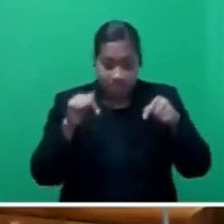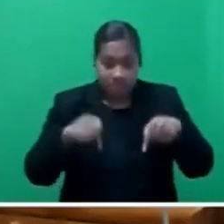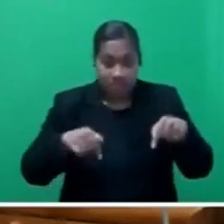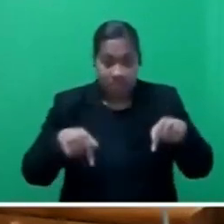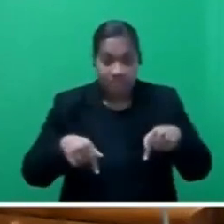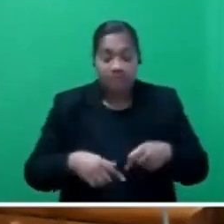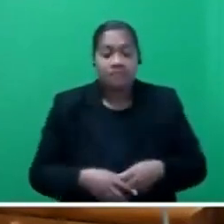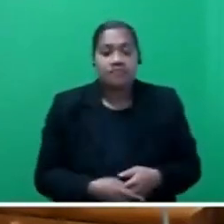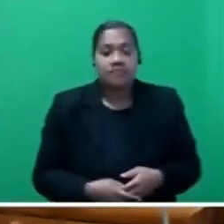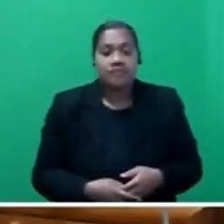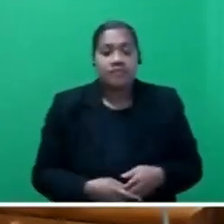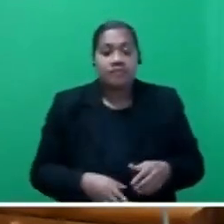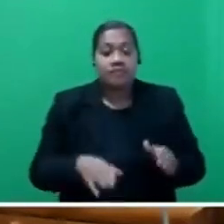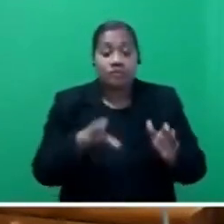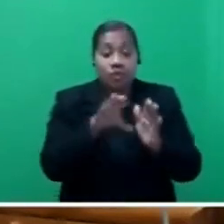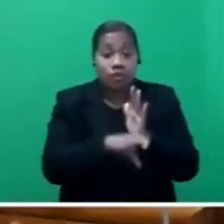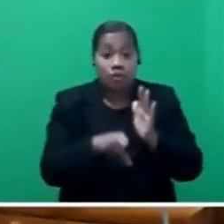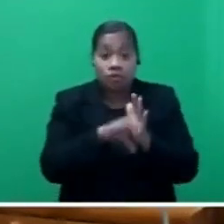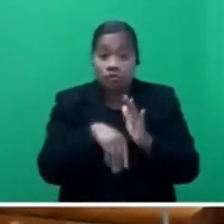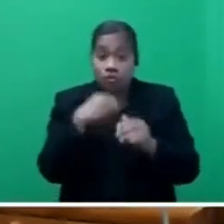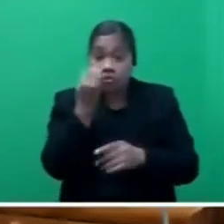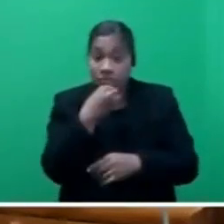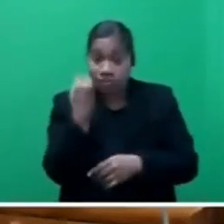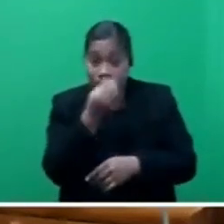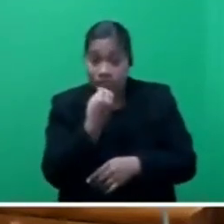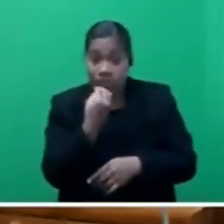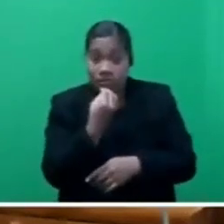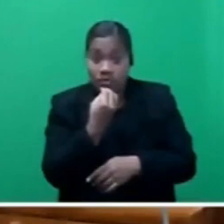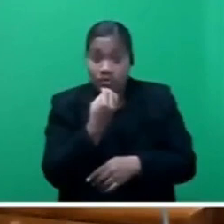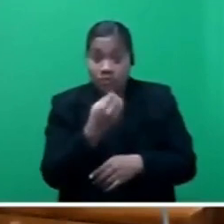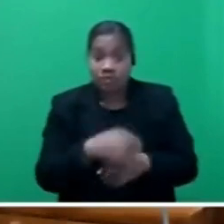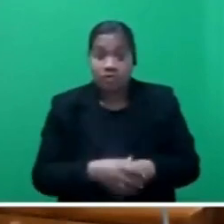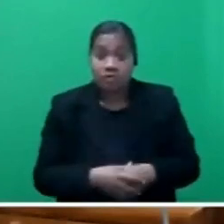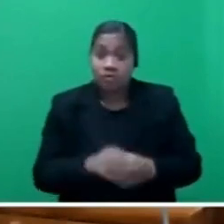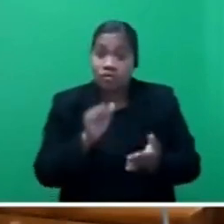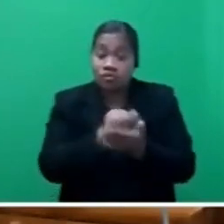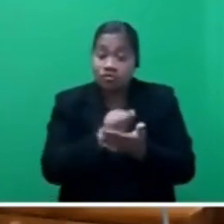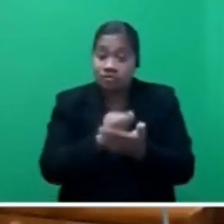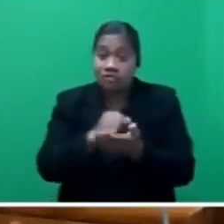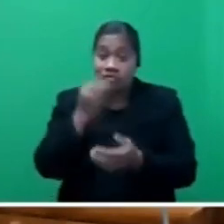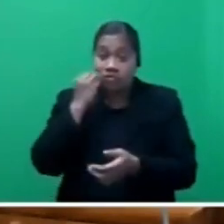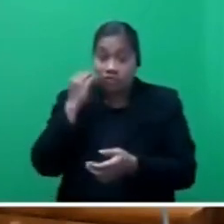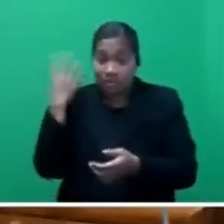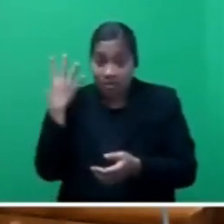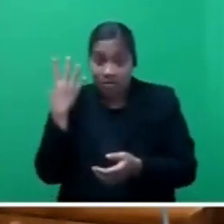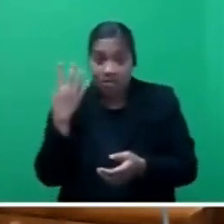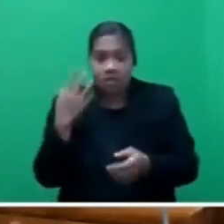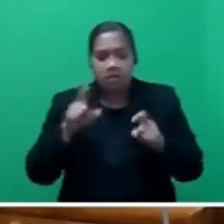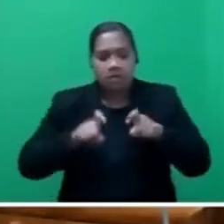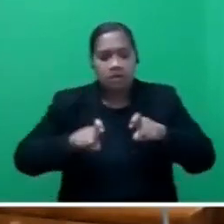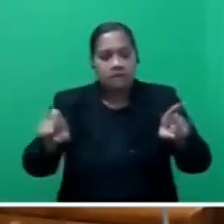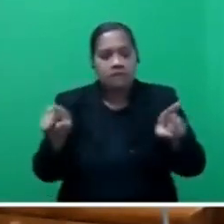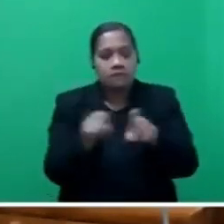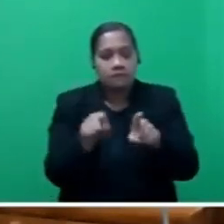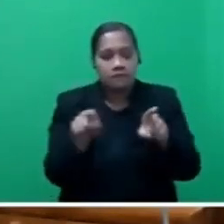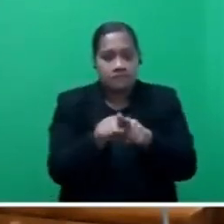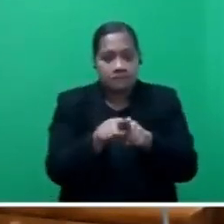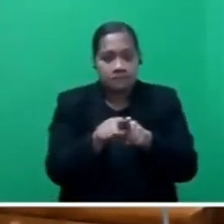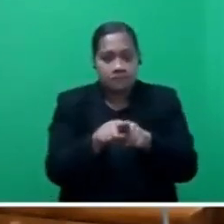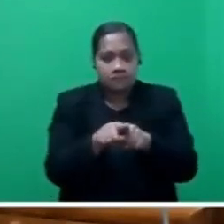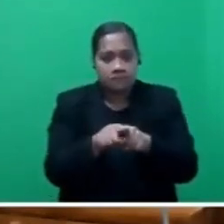prices on foodstuff, on the shops and supermarket sales still remains, Mr Speaker, sir.